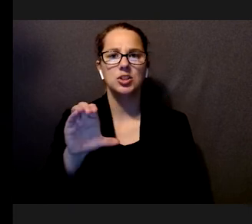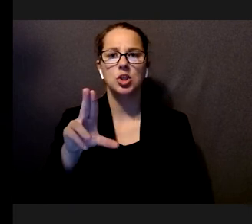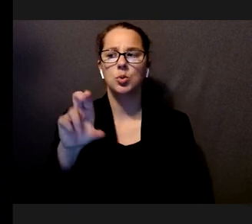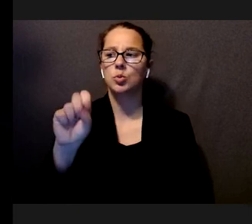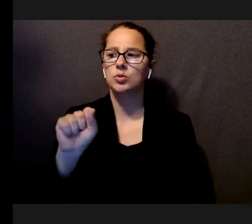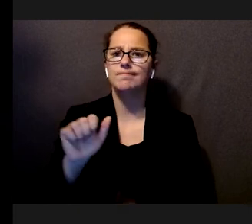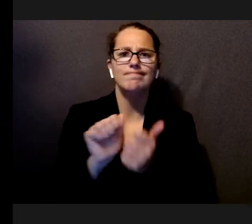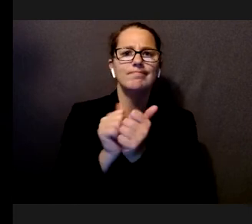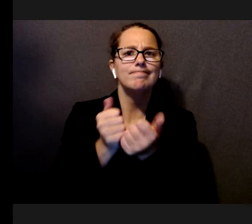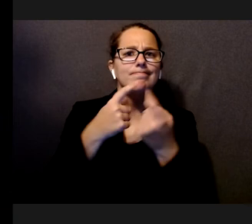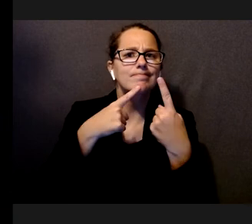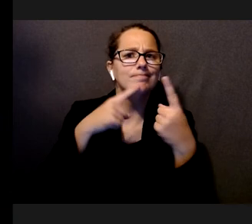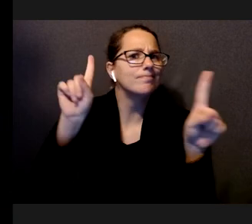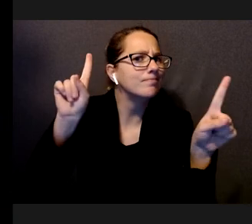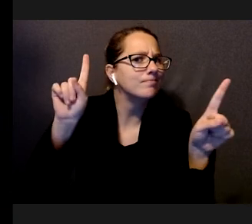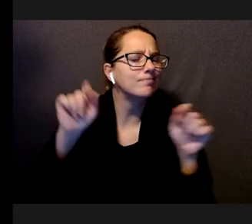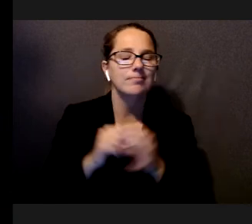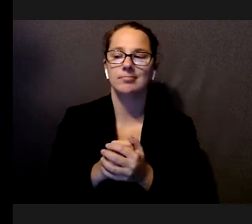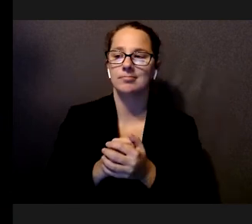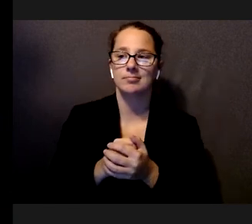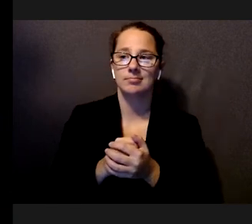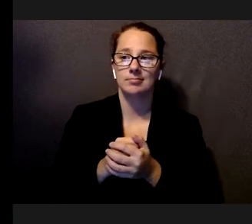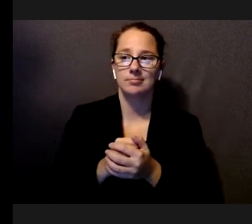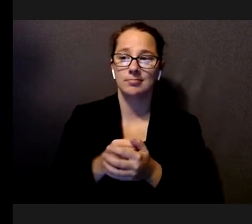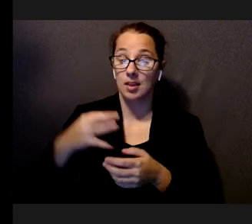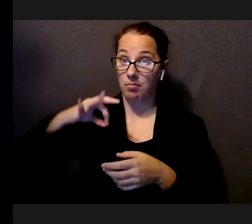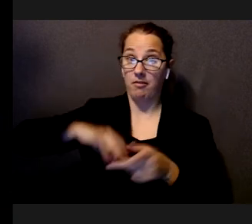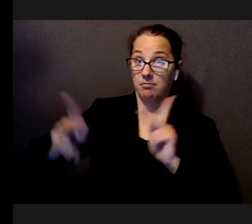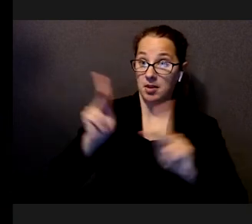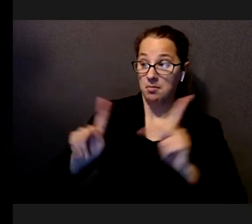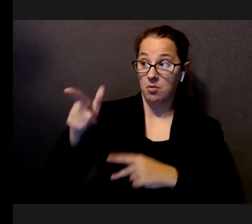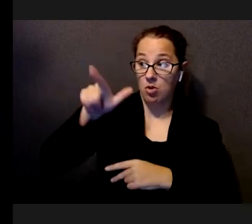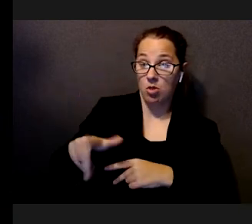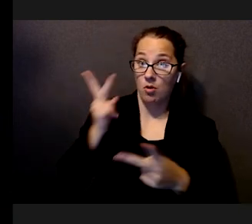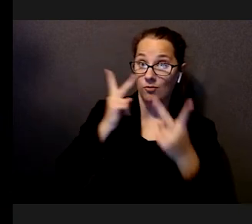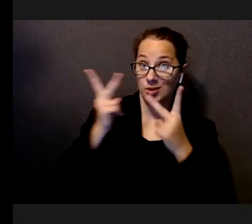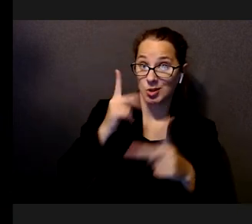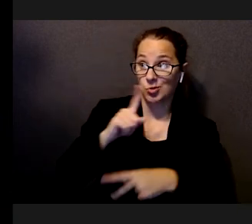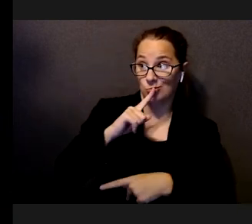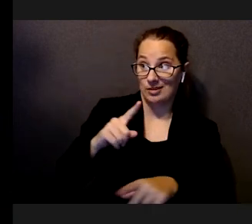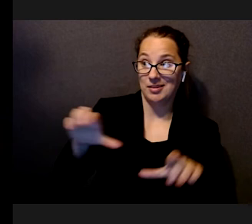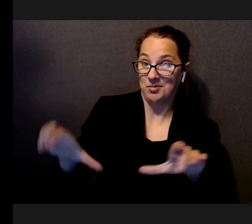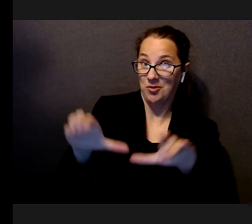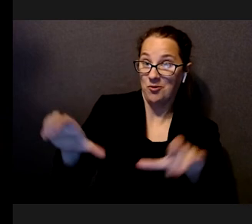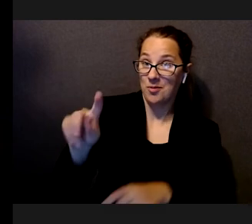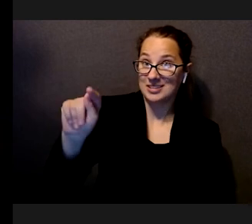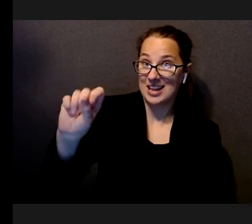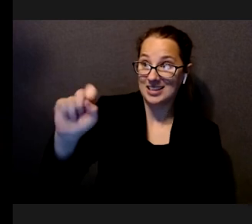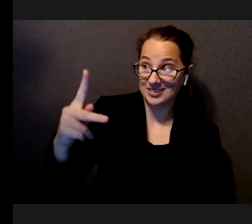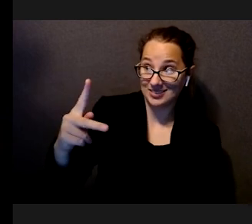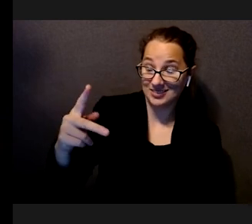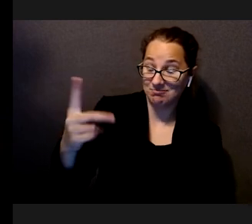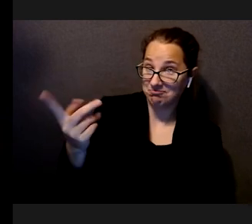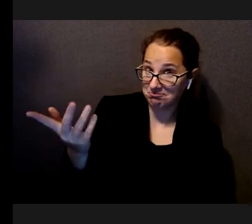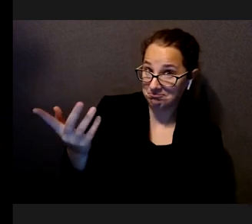how well did they help people with low vision actually perform this visual